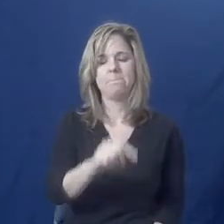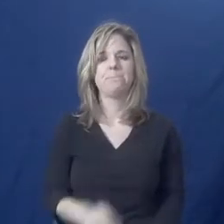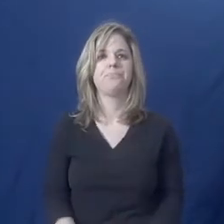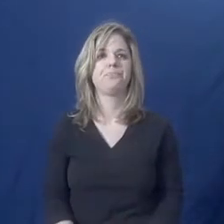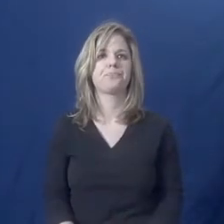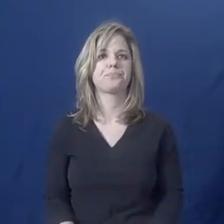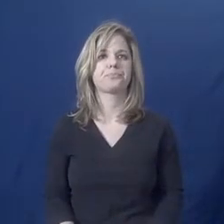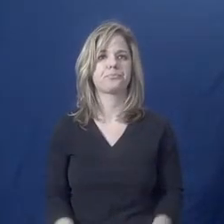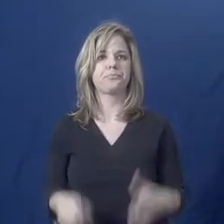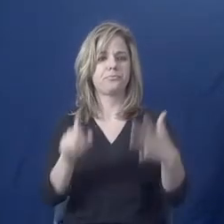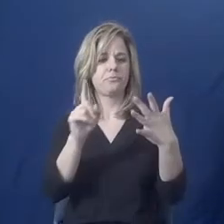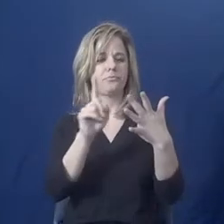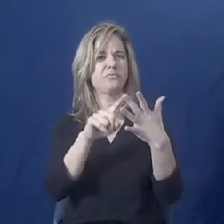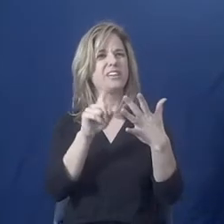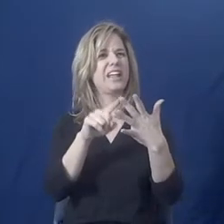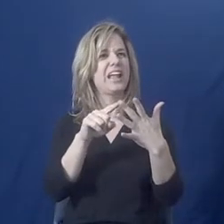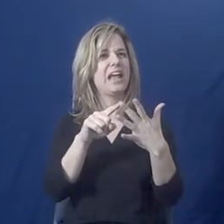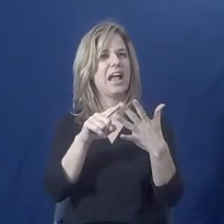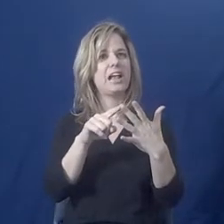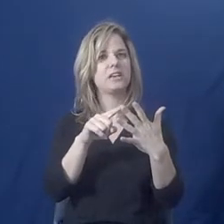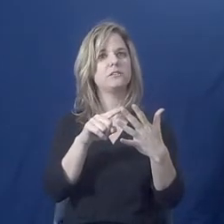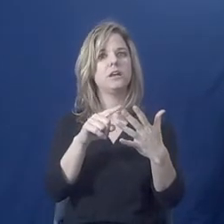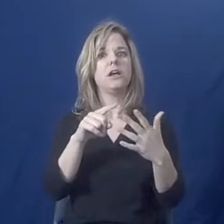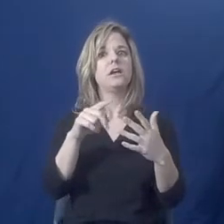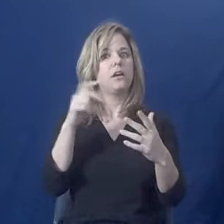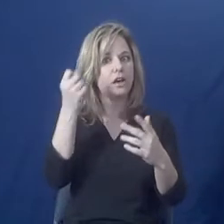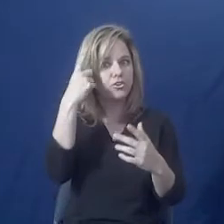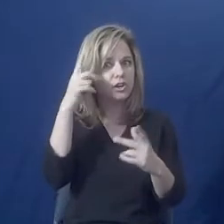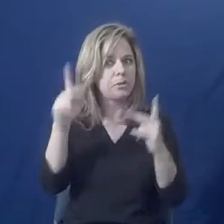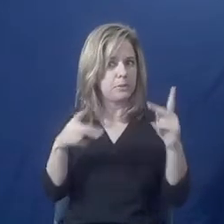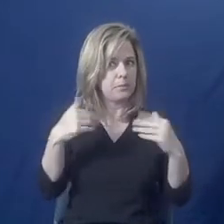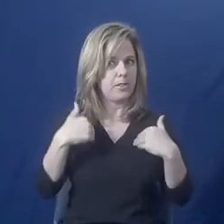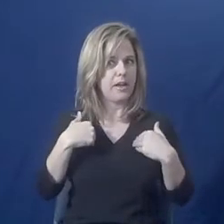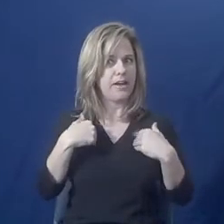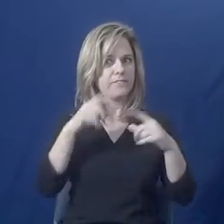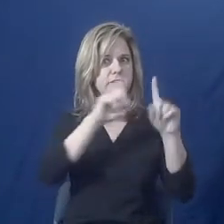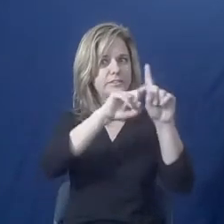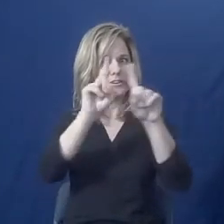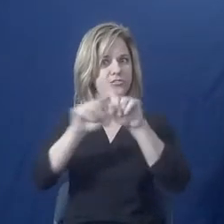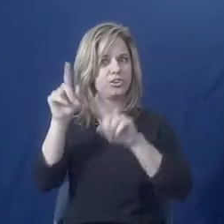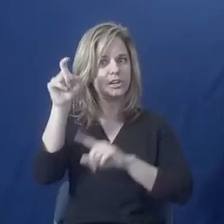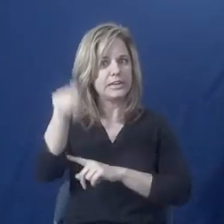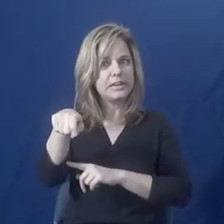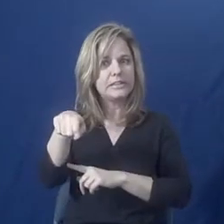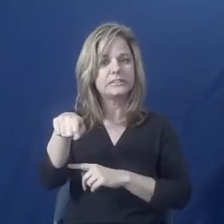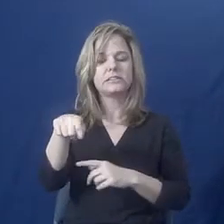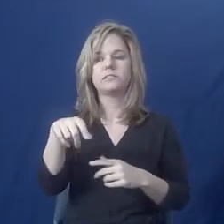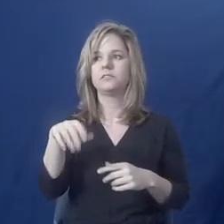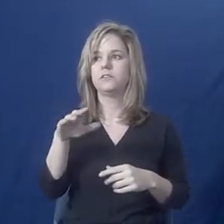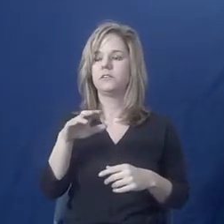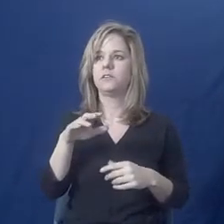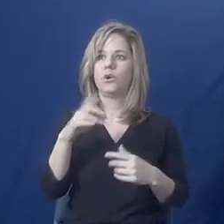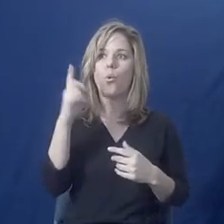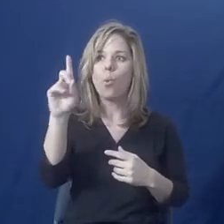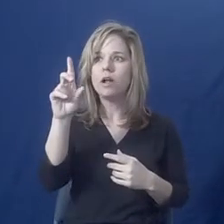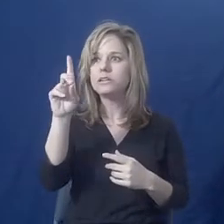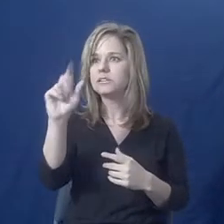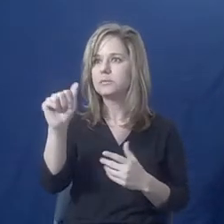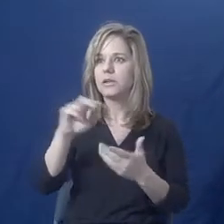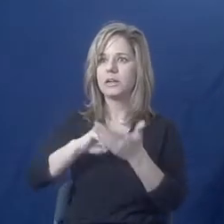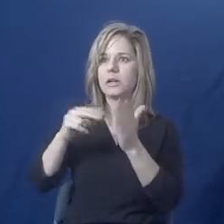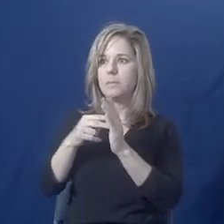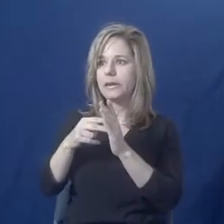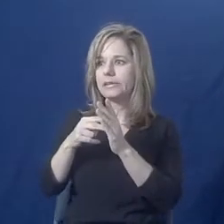You should consider the diversity of people's needs. People are not defined by their disability